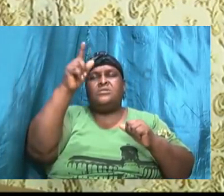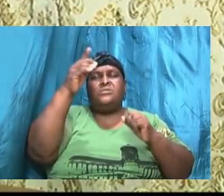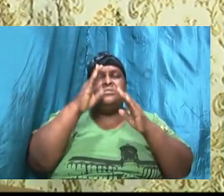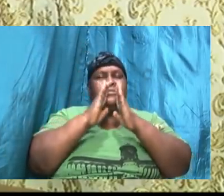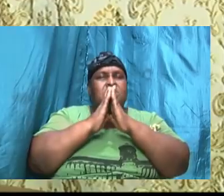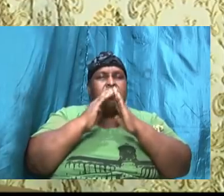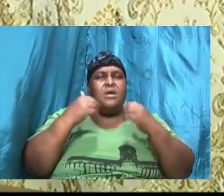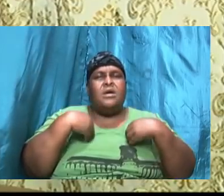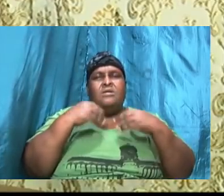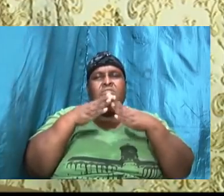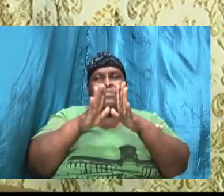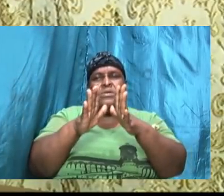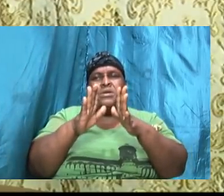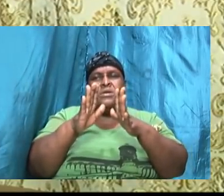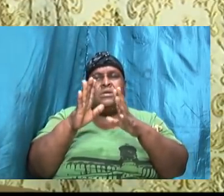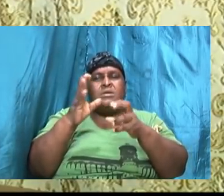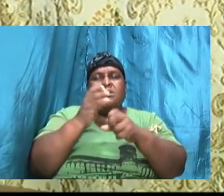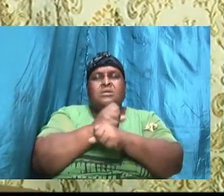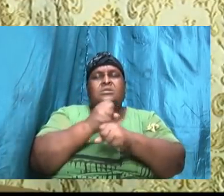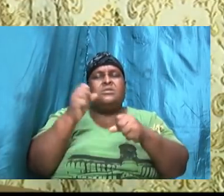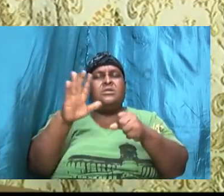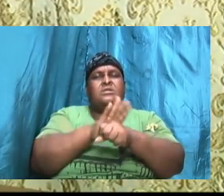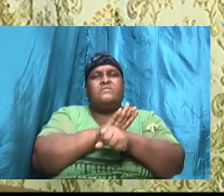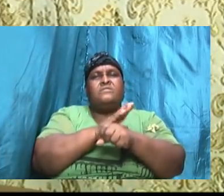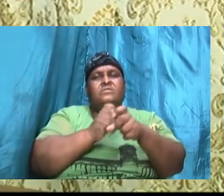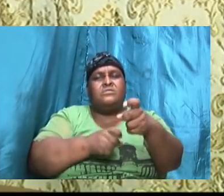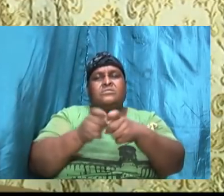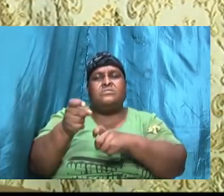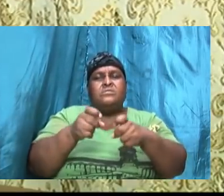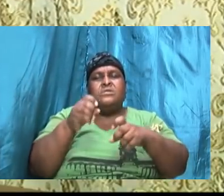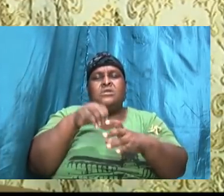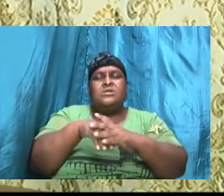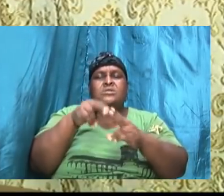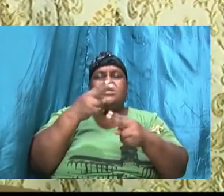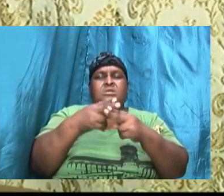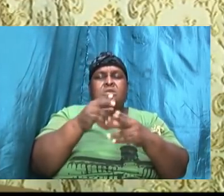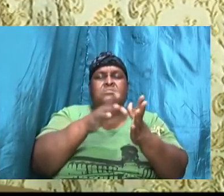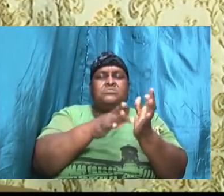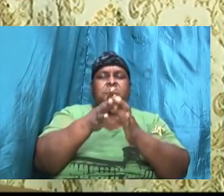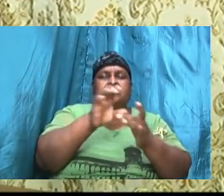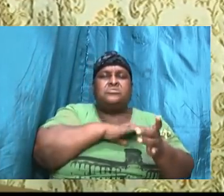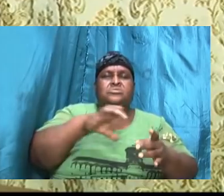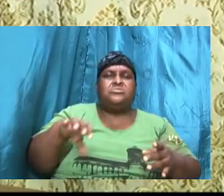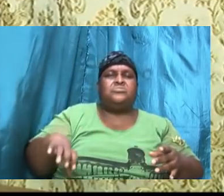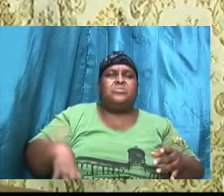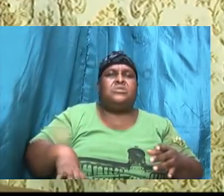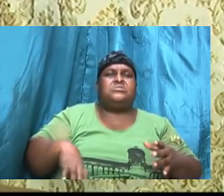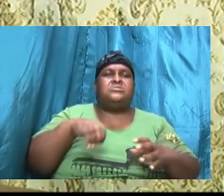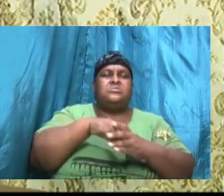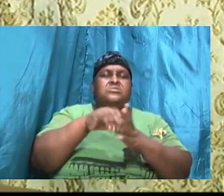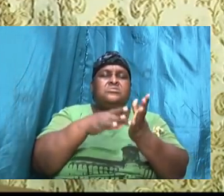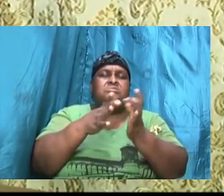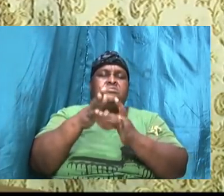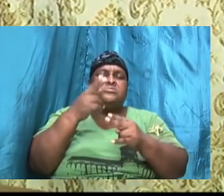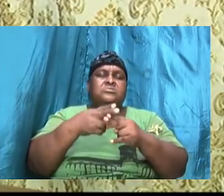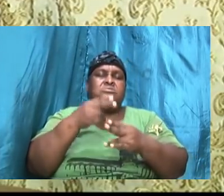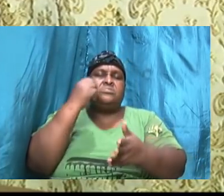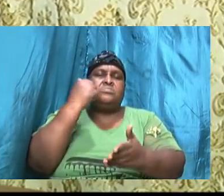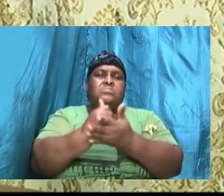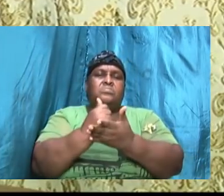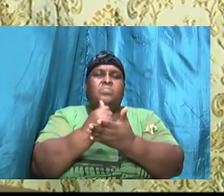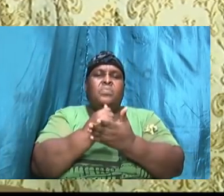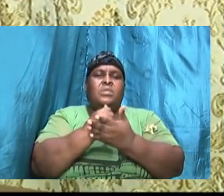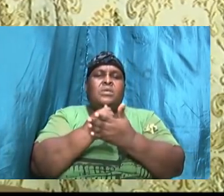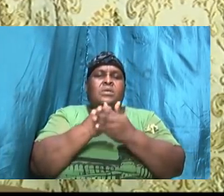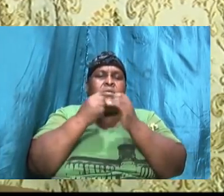way, and that you take full control in the name of Jesus Christ. In Jesus' name. Amen.